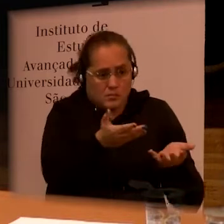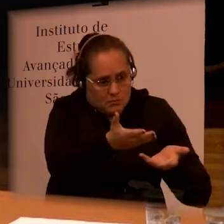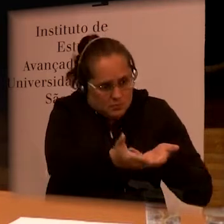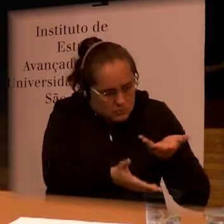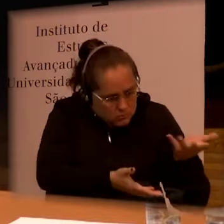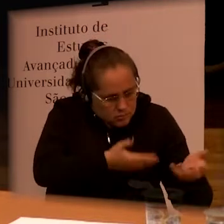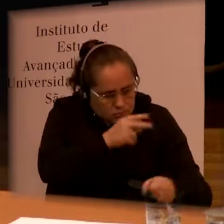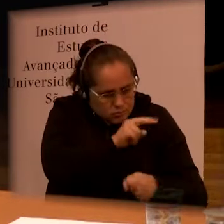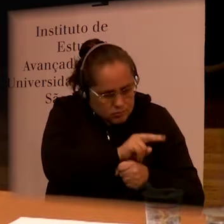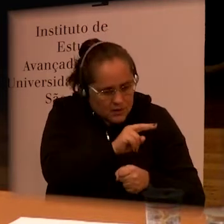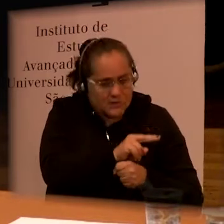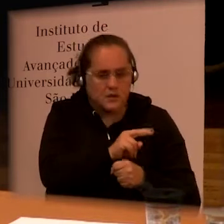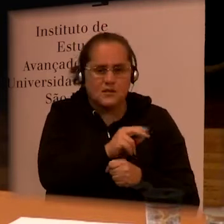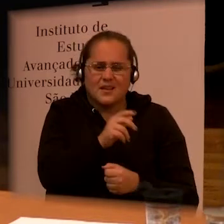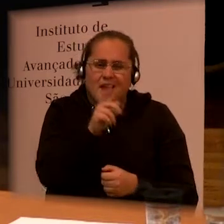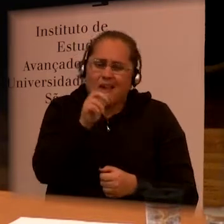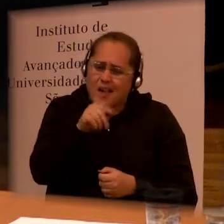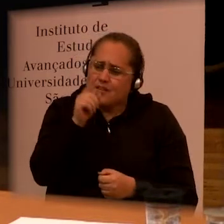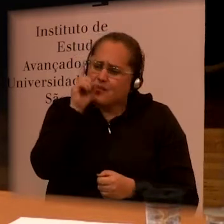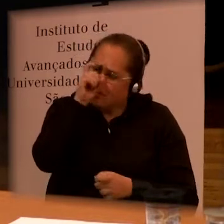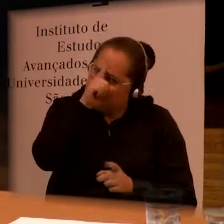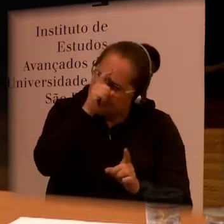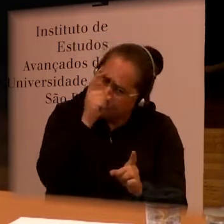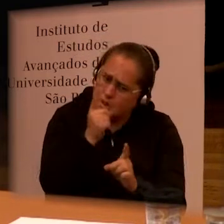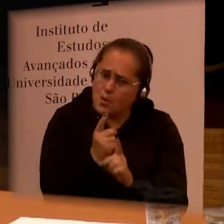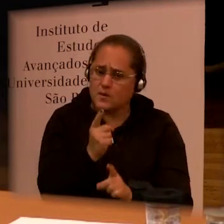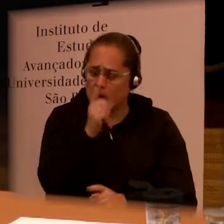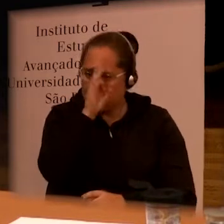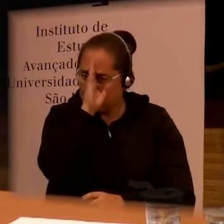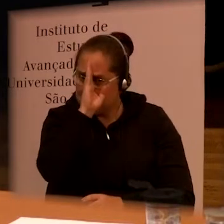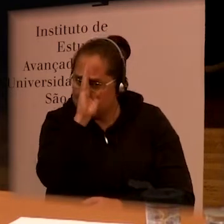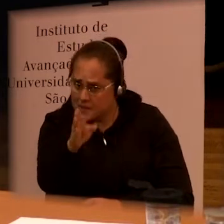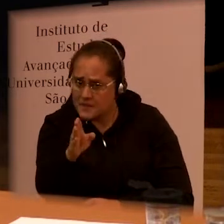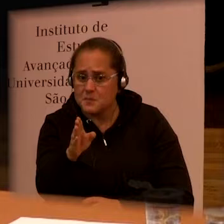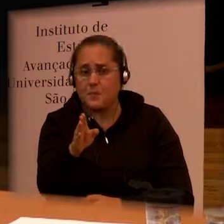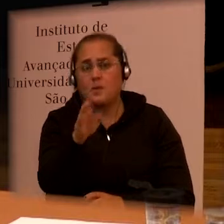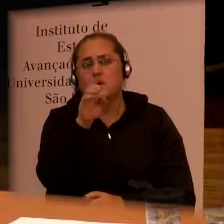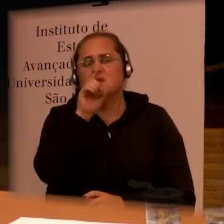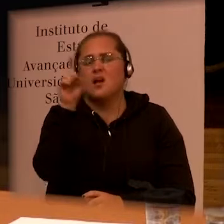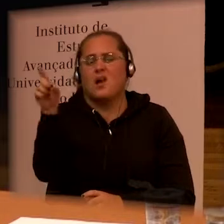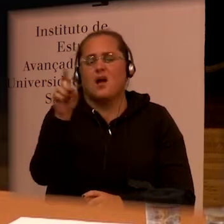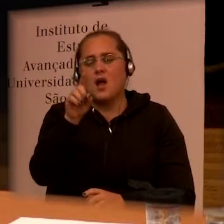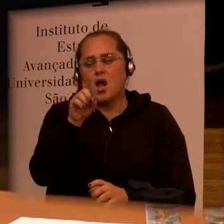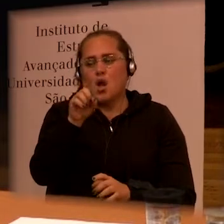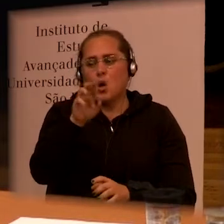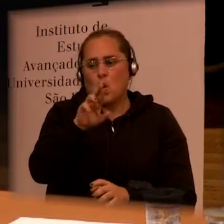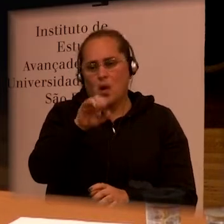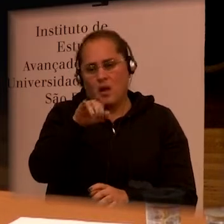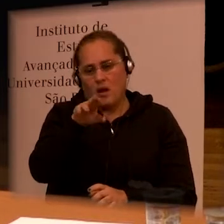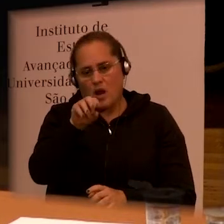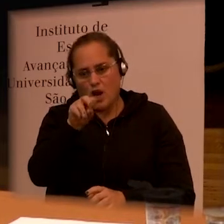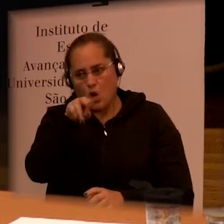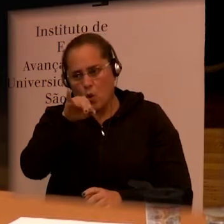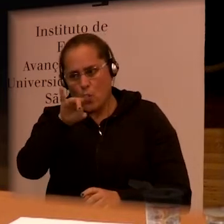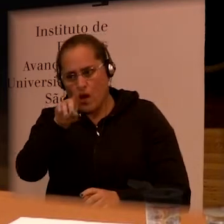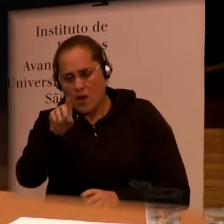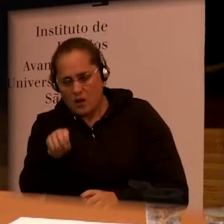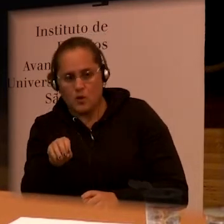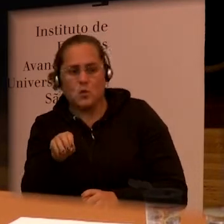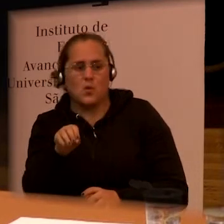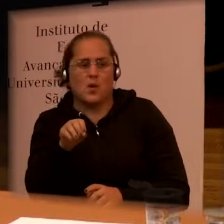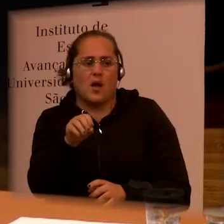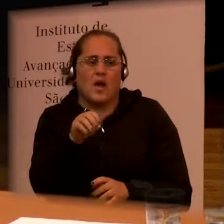not the case in the UK so I think that's one area where it's there's much to learn from